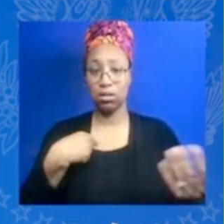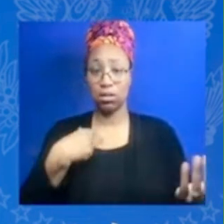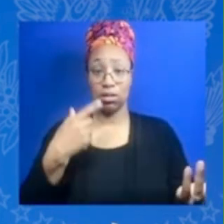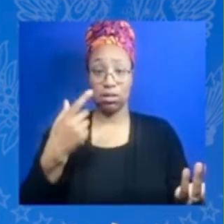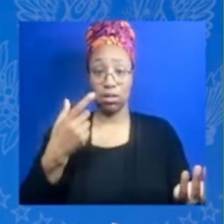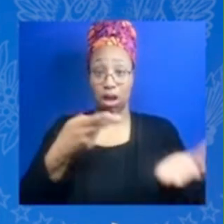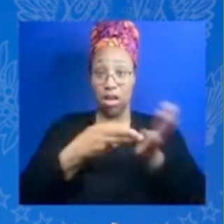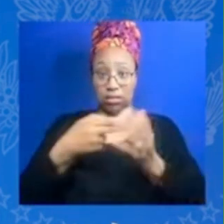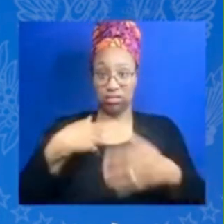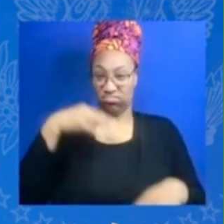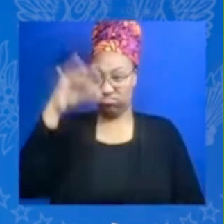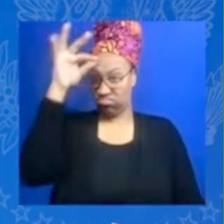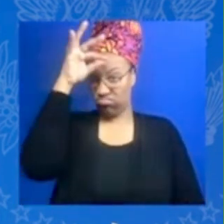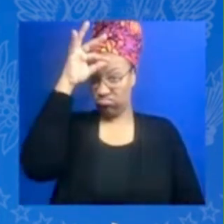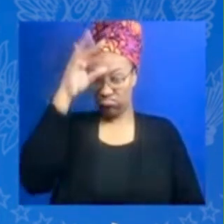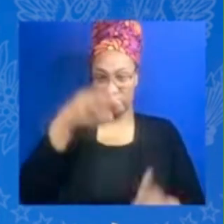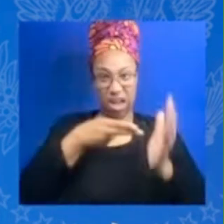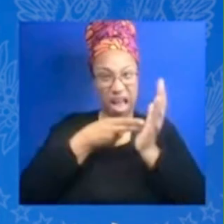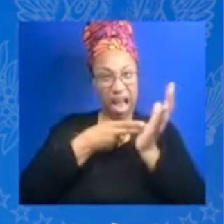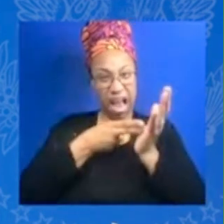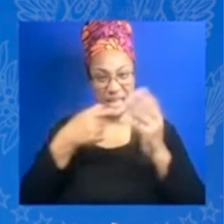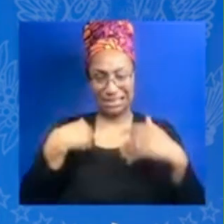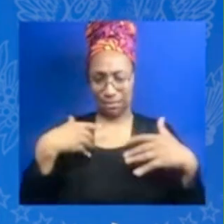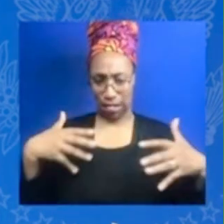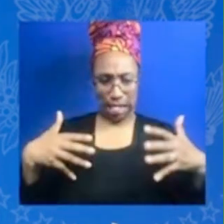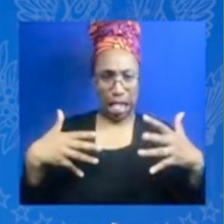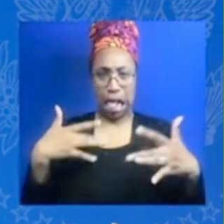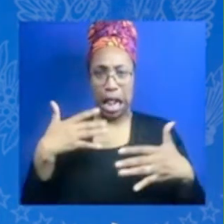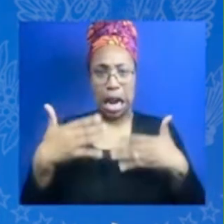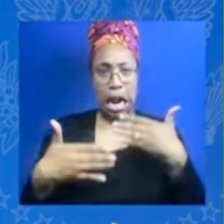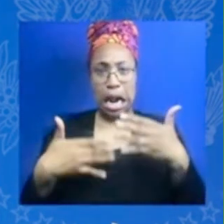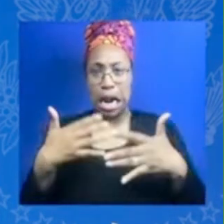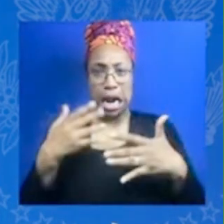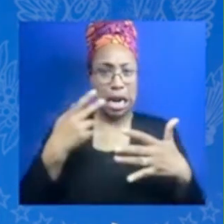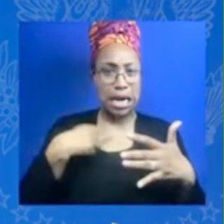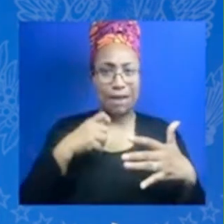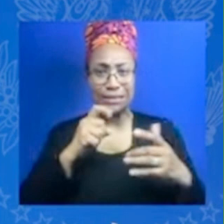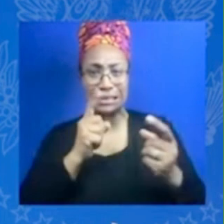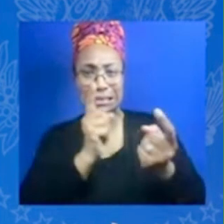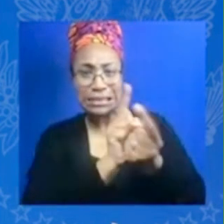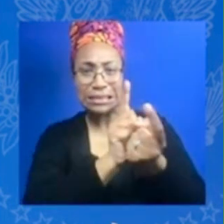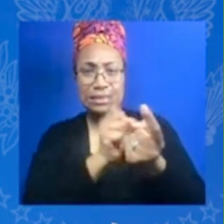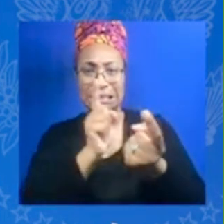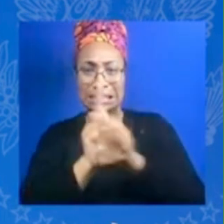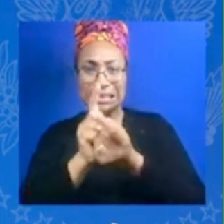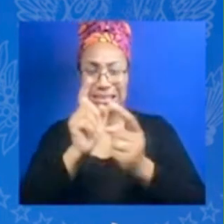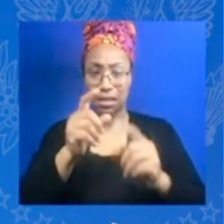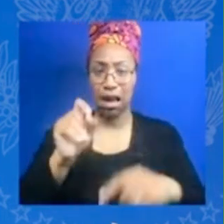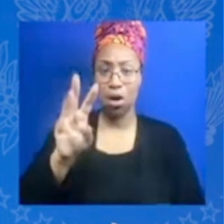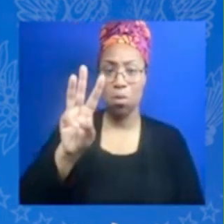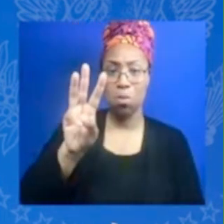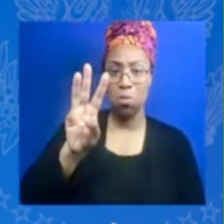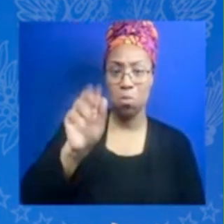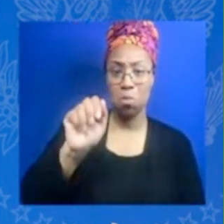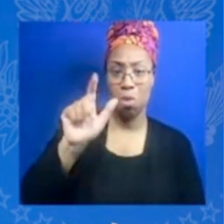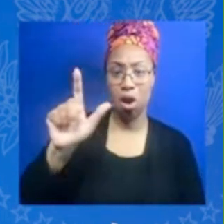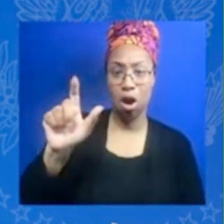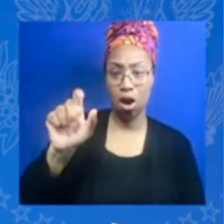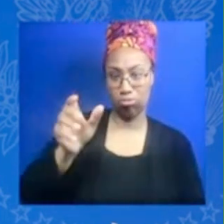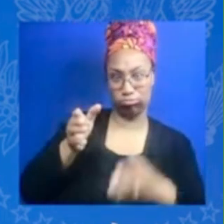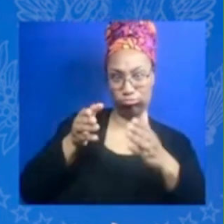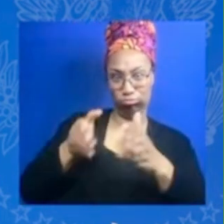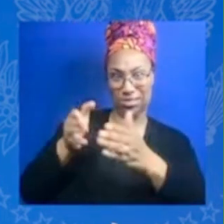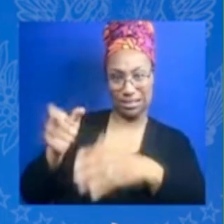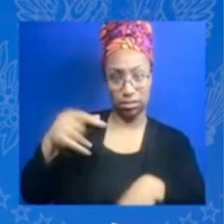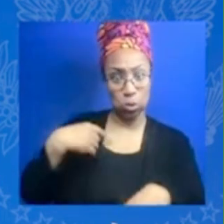scrappy way I was working on Wall Street and I was so frustrated with the beauty industry its lack of diversity its excessive amounts of chemicals